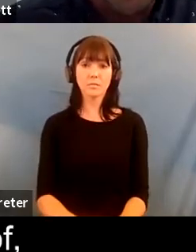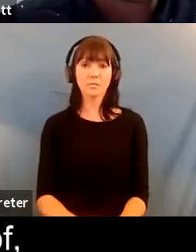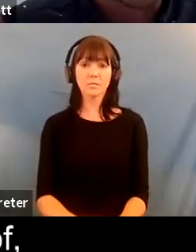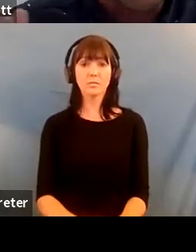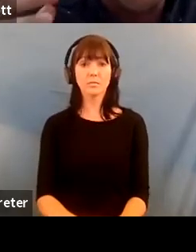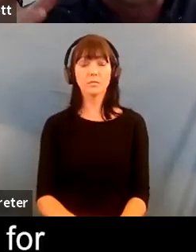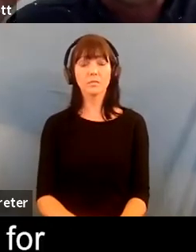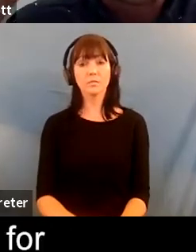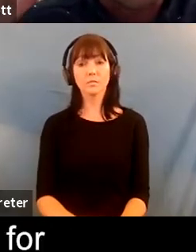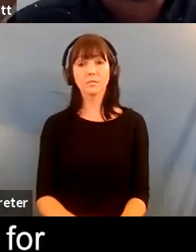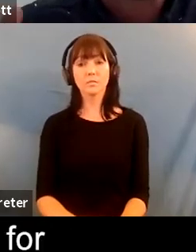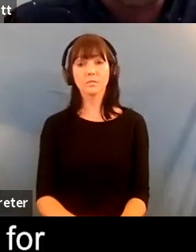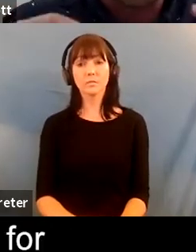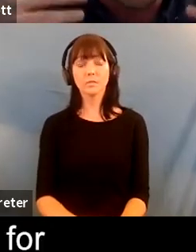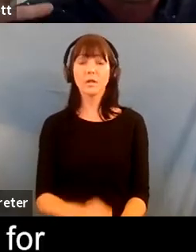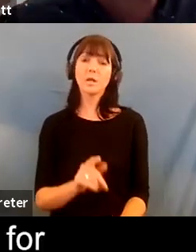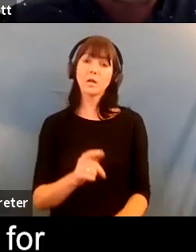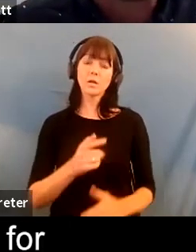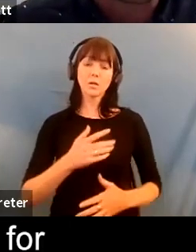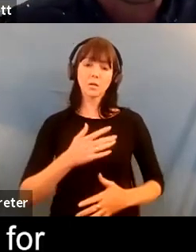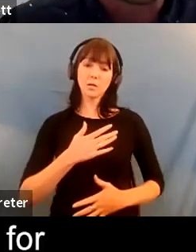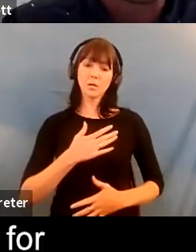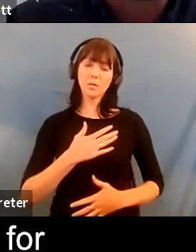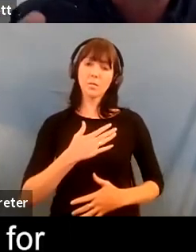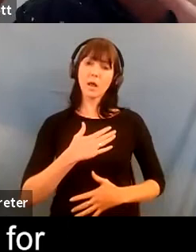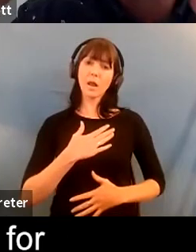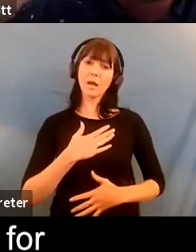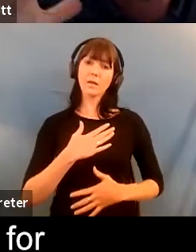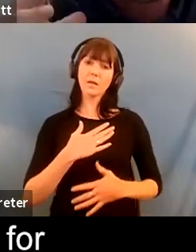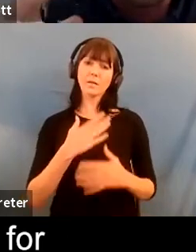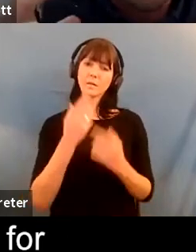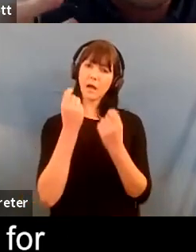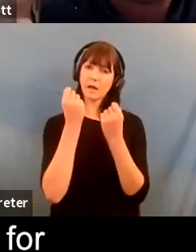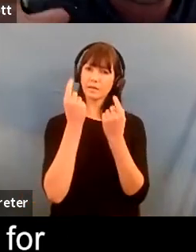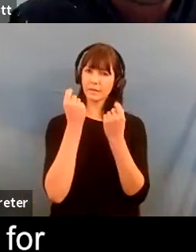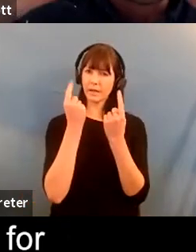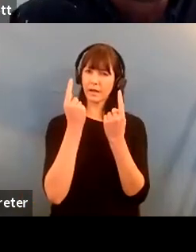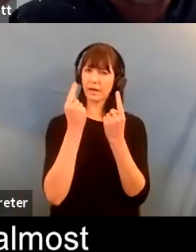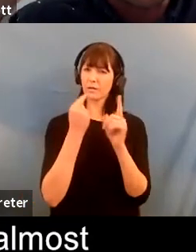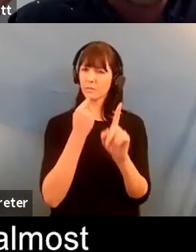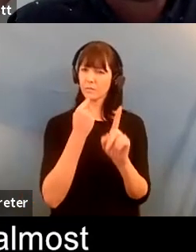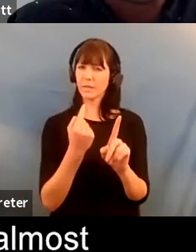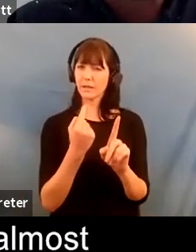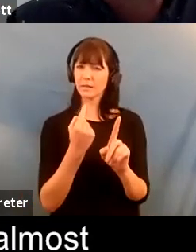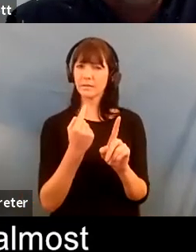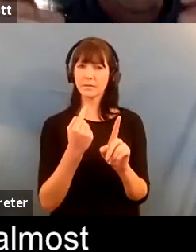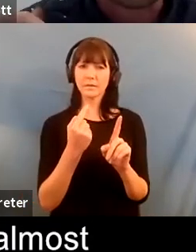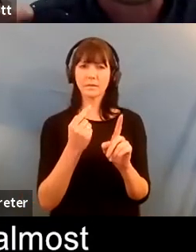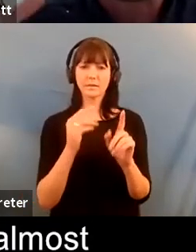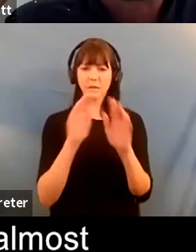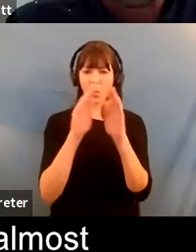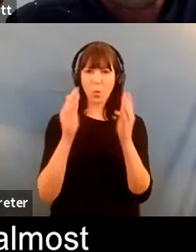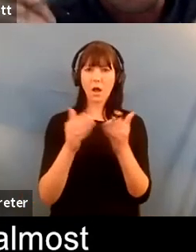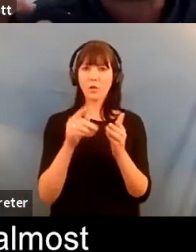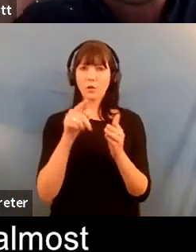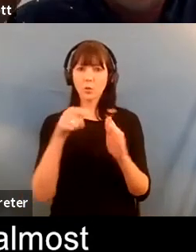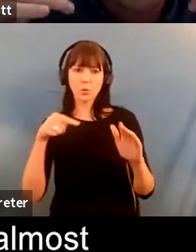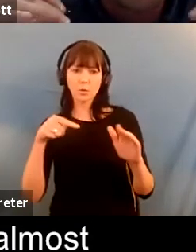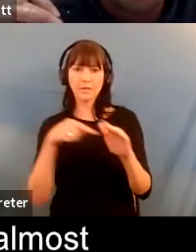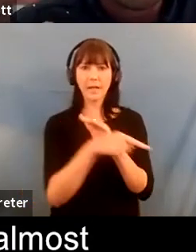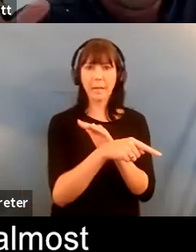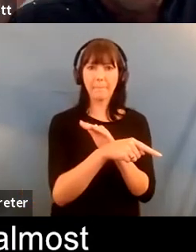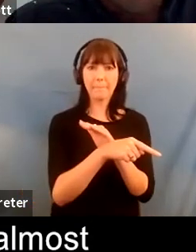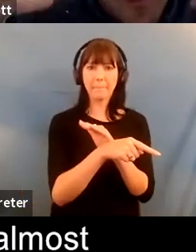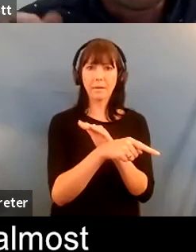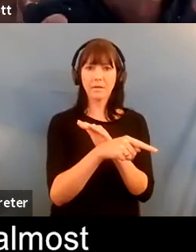world of the writing there's a there's a sense there of escapism of sort of stepping away from some of those thoughts and perhaps almost entering